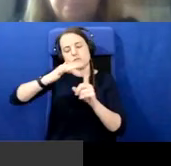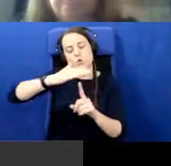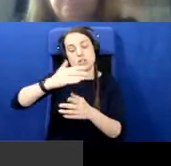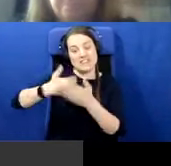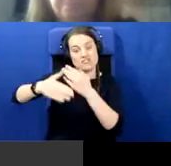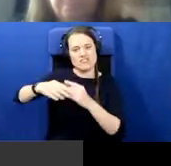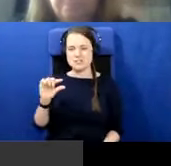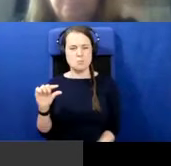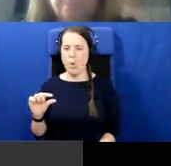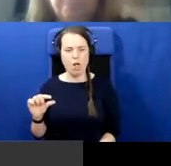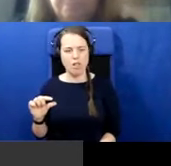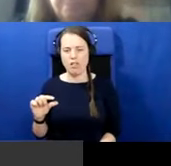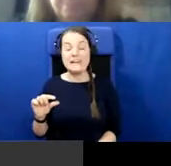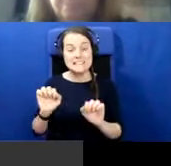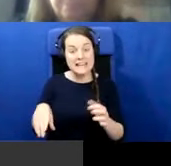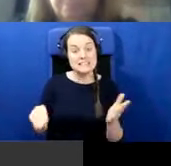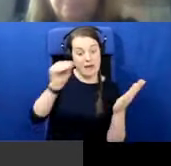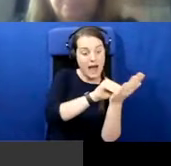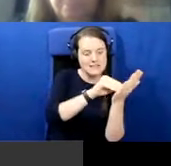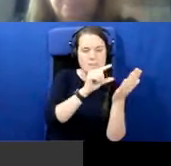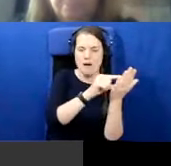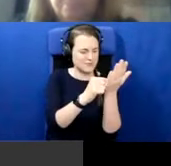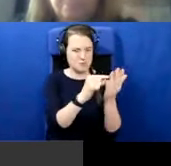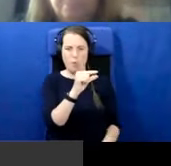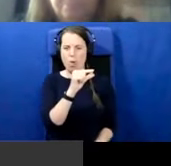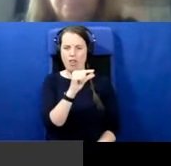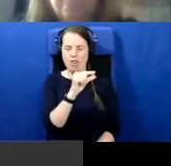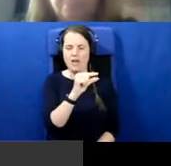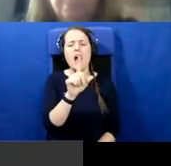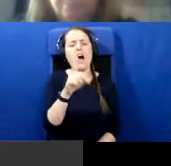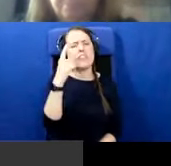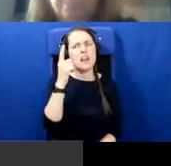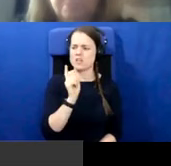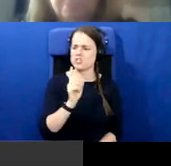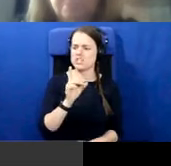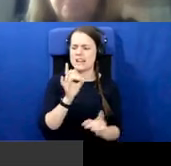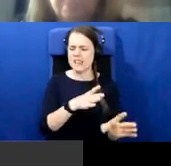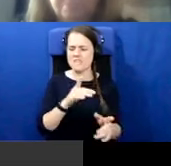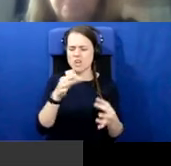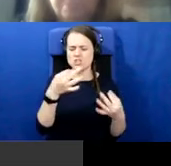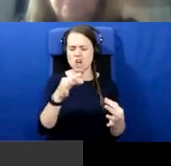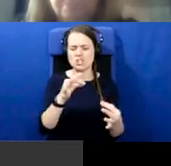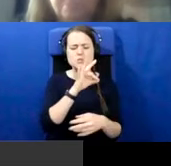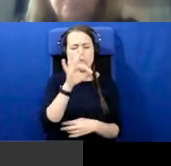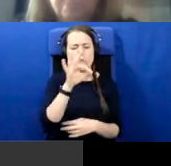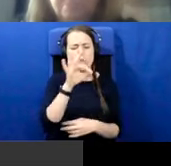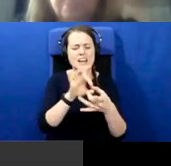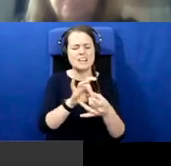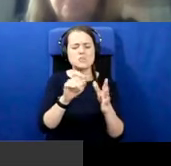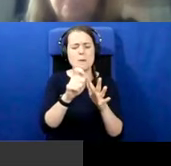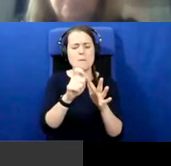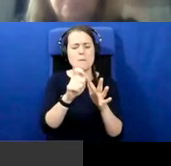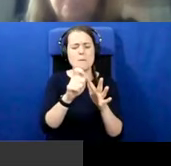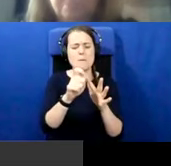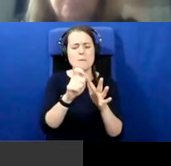I think it was last year's Leaving Cert when eventually it went ahead. There was a question about something that Parnell did. And the assumption was that this Parnell was